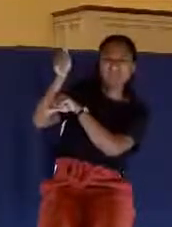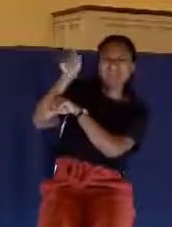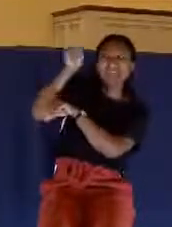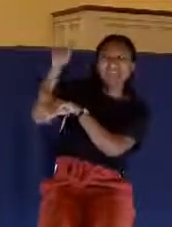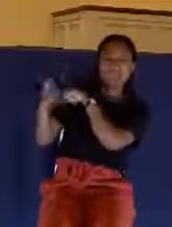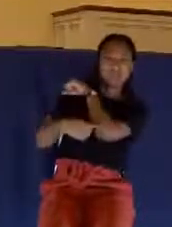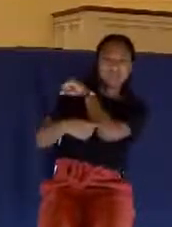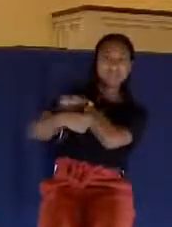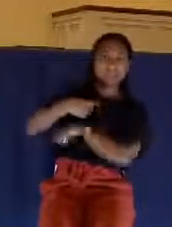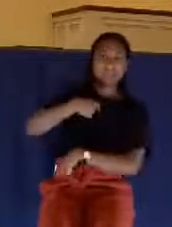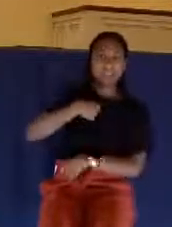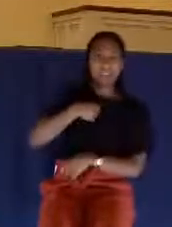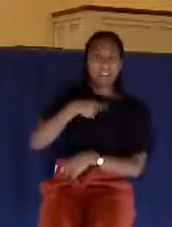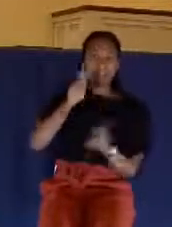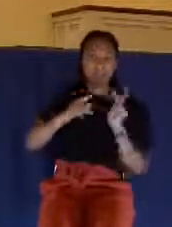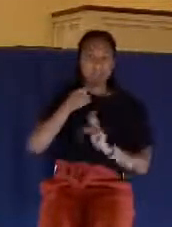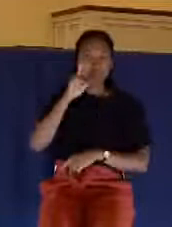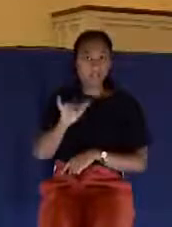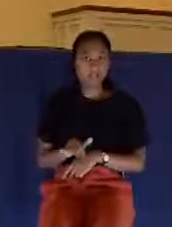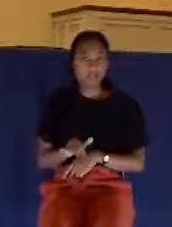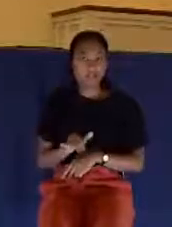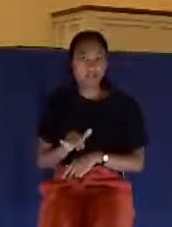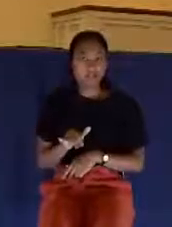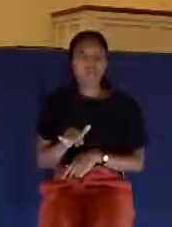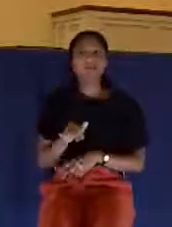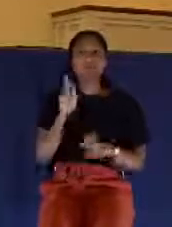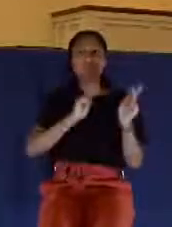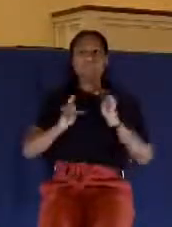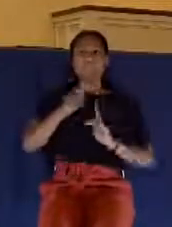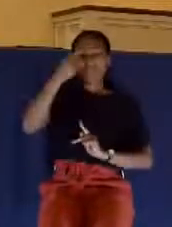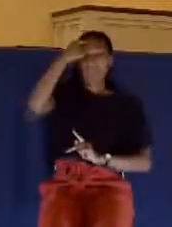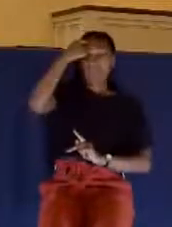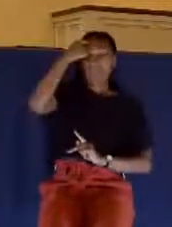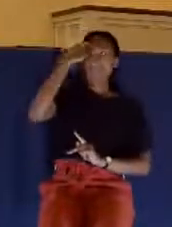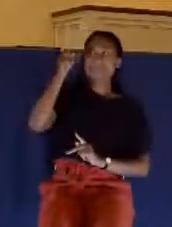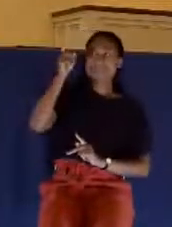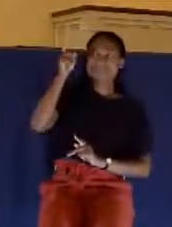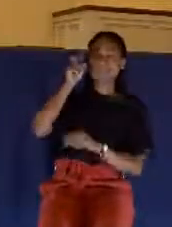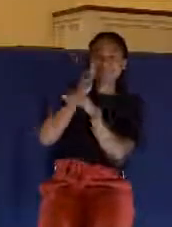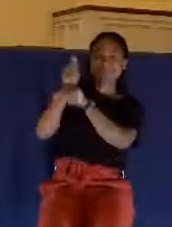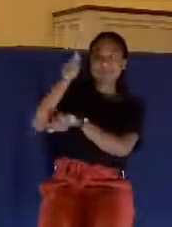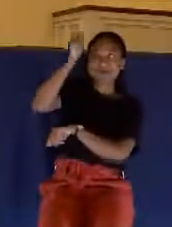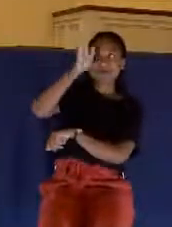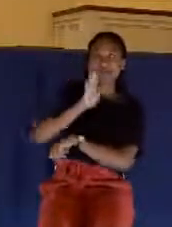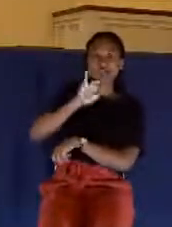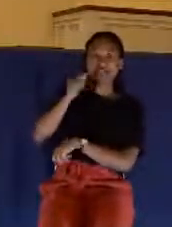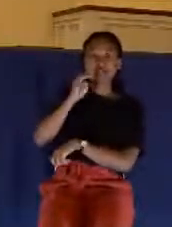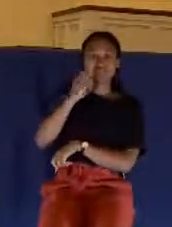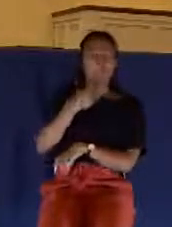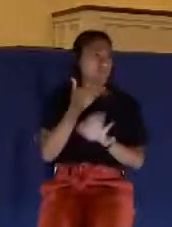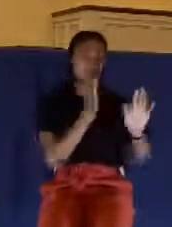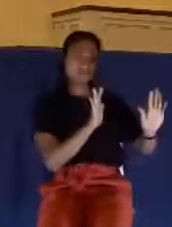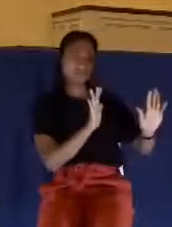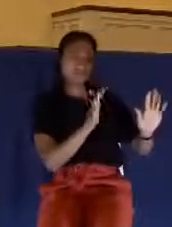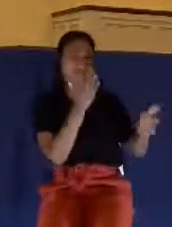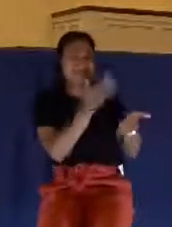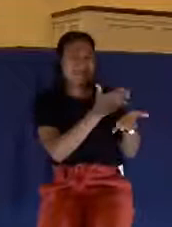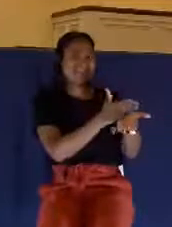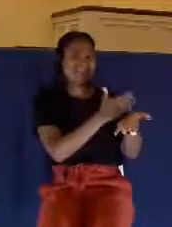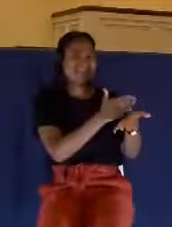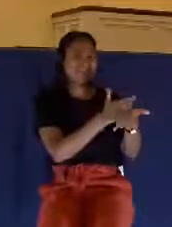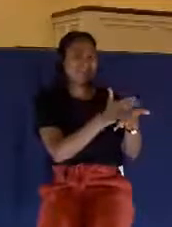their temptation and their sin. They were thinking those thoughts. And James is saying, look, stop thinking that way.